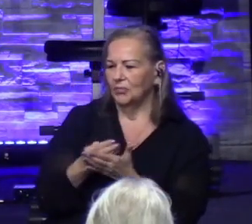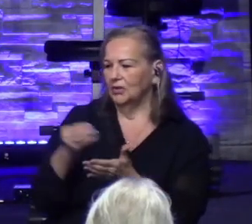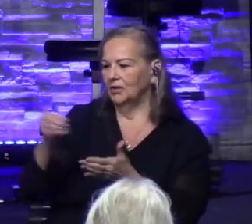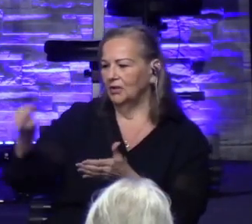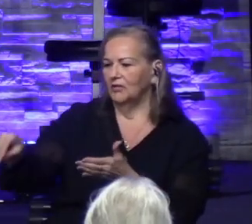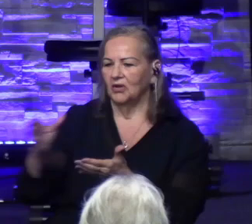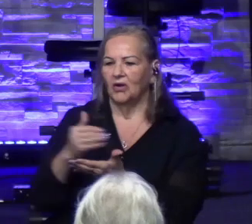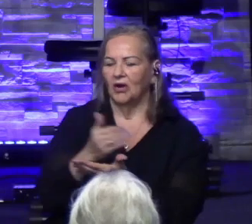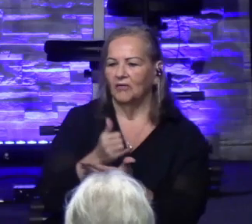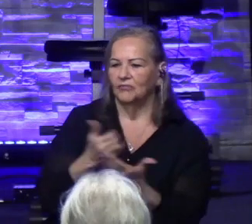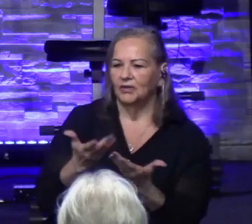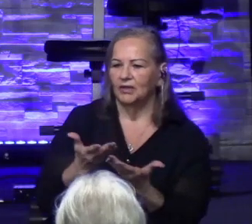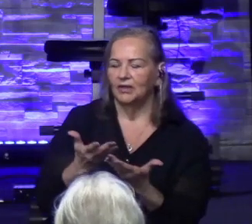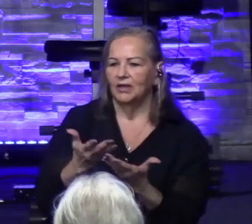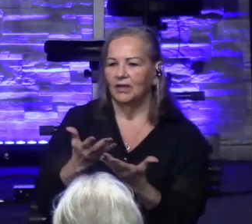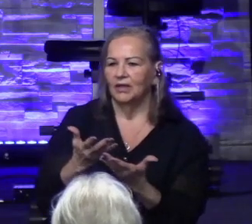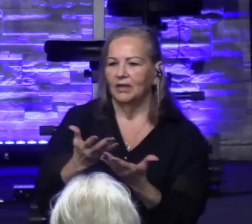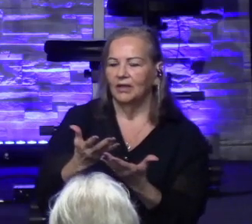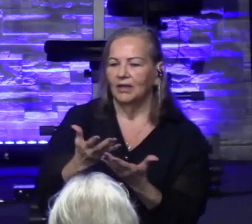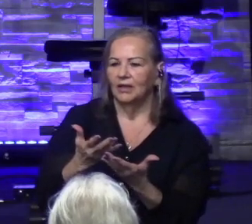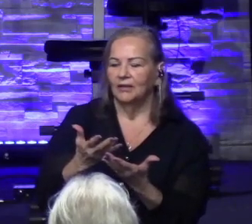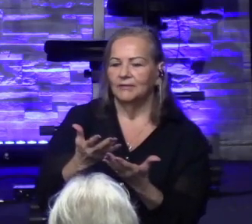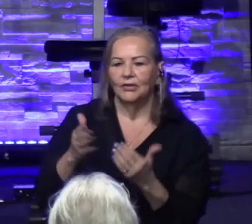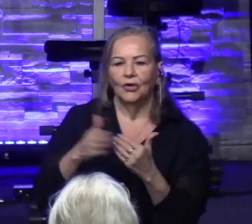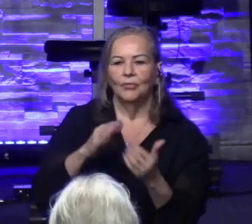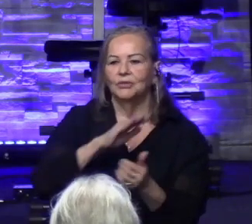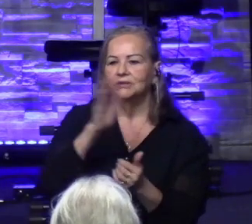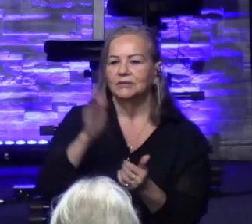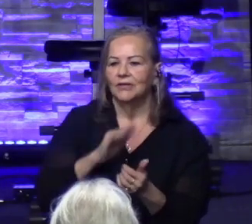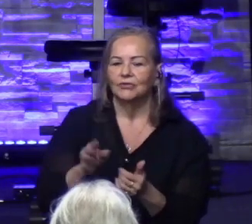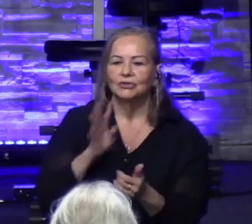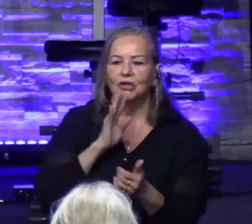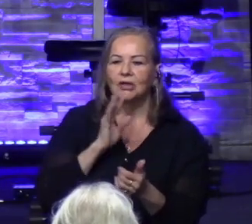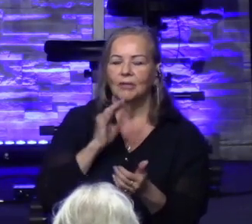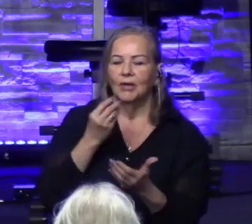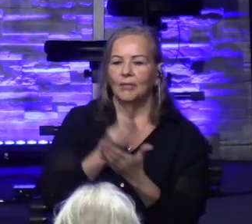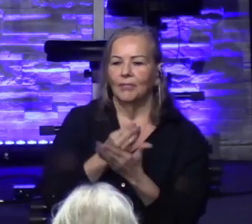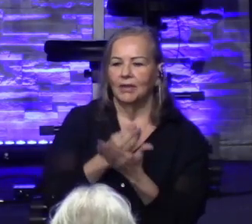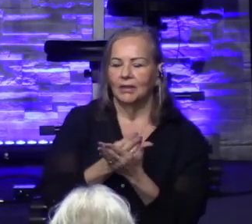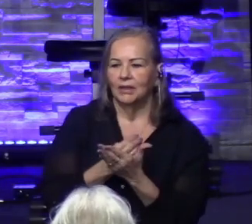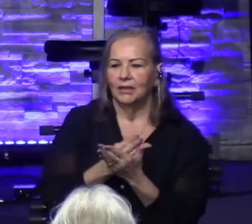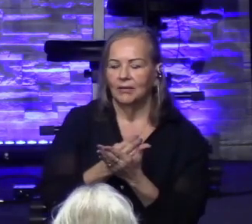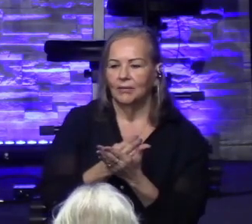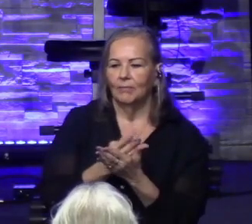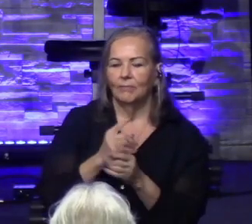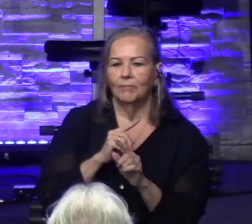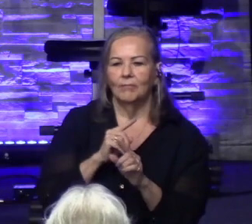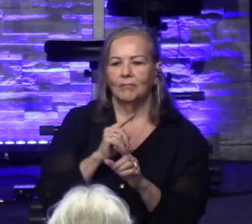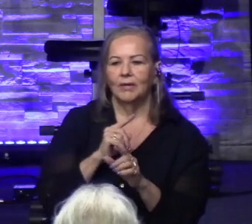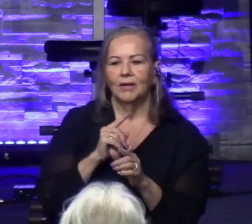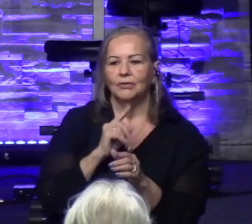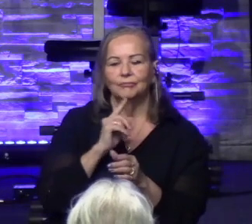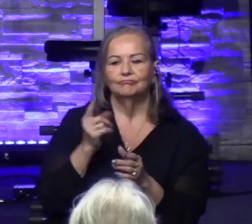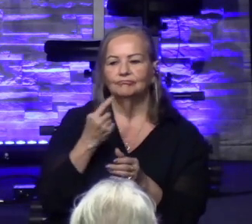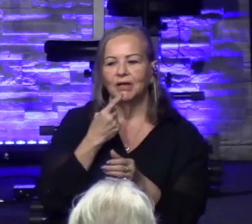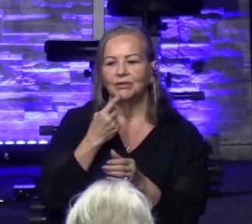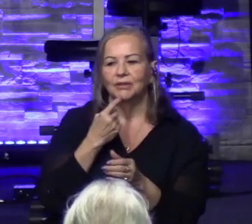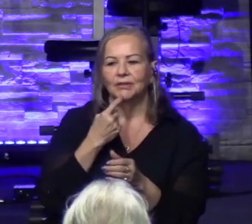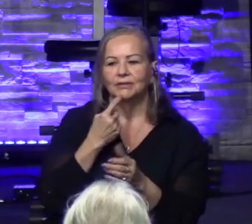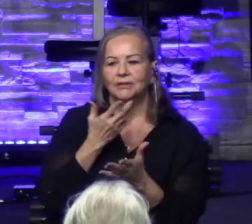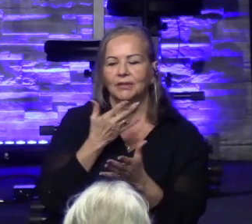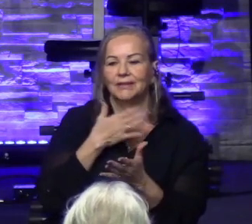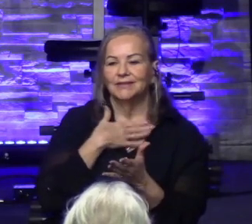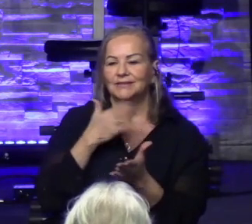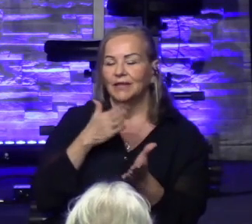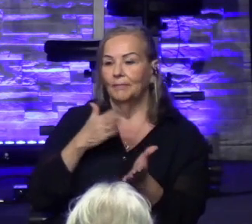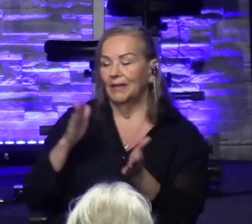First of all, I rarely talk about money. I talked about it in our stewardship service, but I don't bring it up a whole lot. Second of all, it's not my